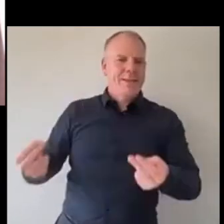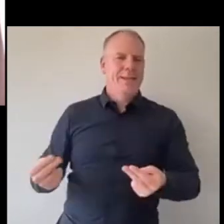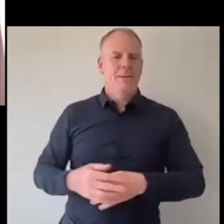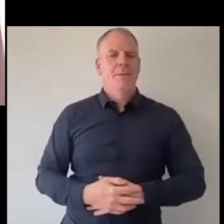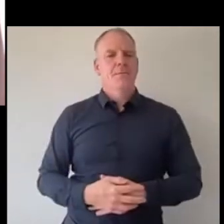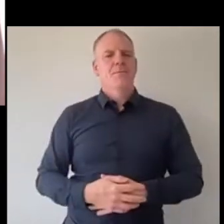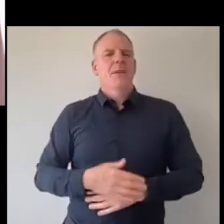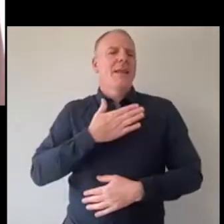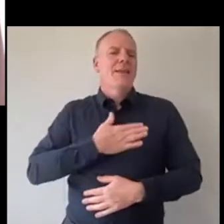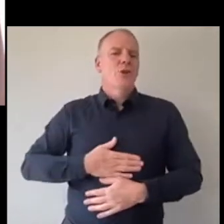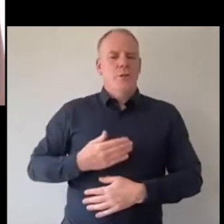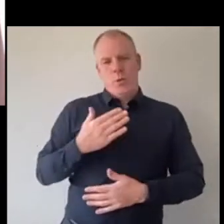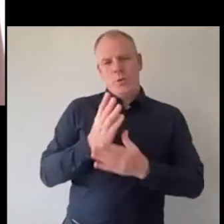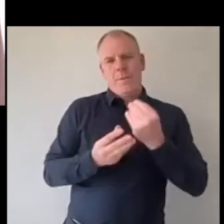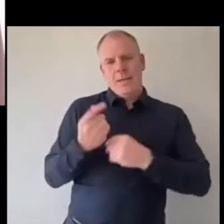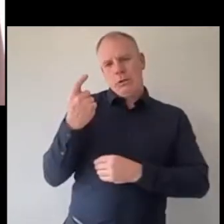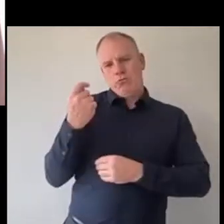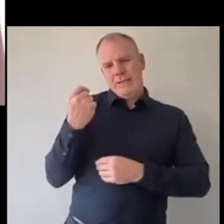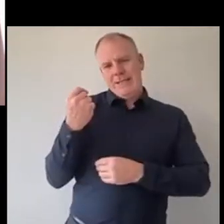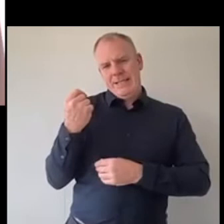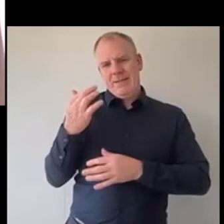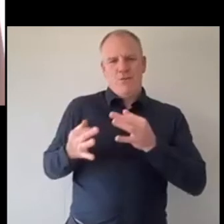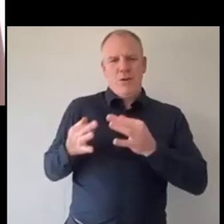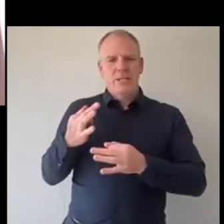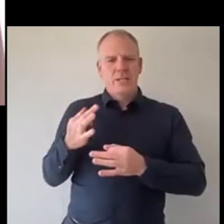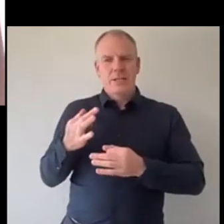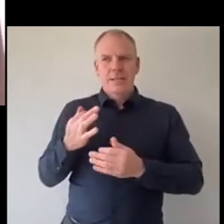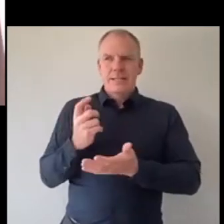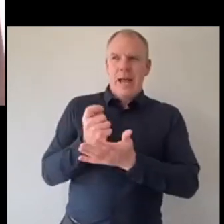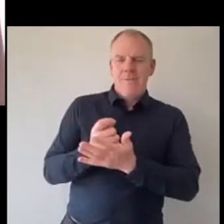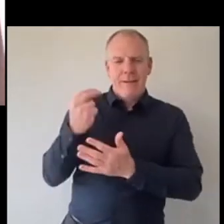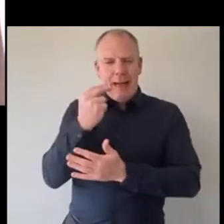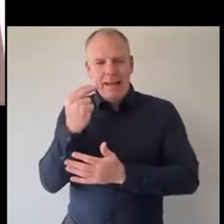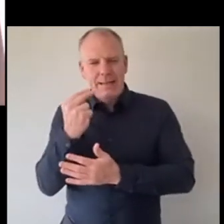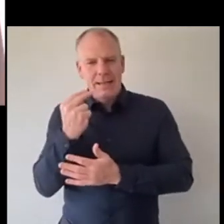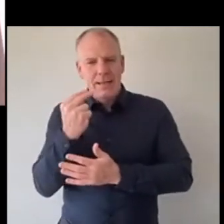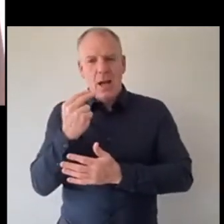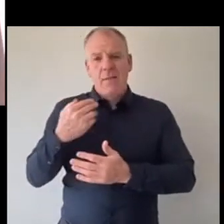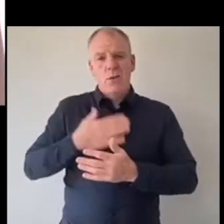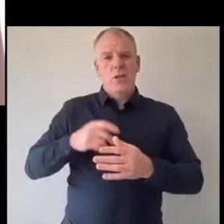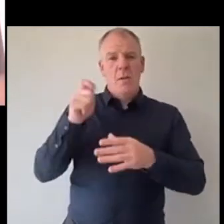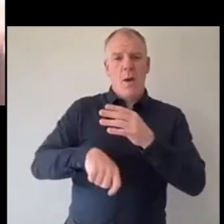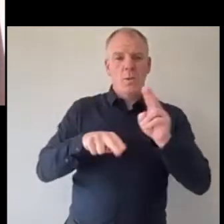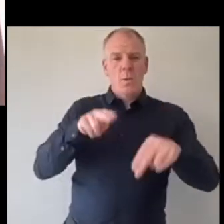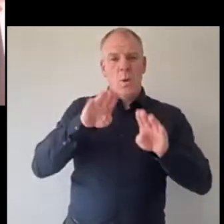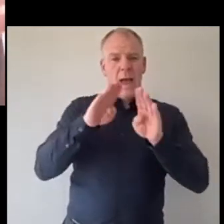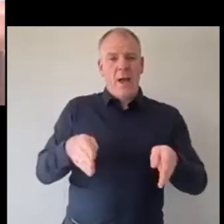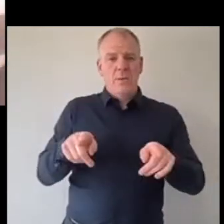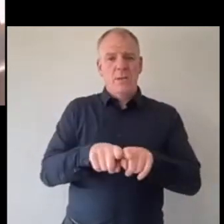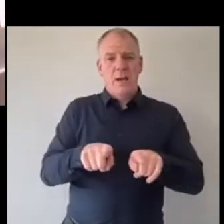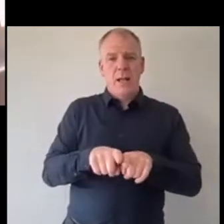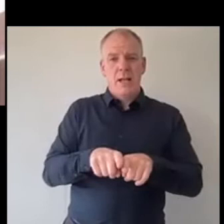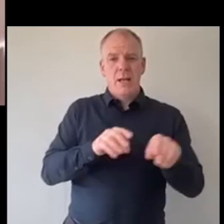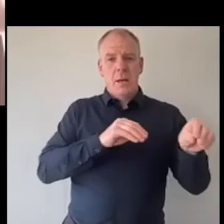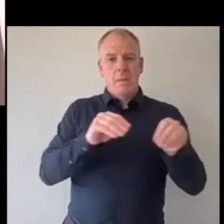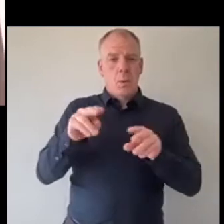a kind of fresh kind of moment of kindness that I've experienced I've just bought a new house as well and people I've new neighbours